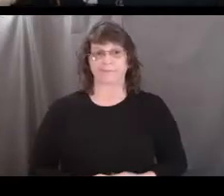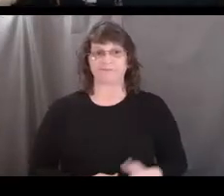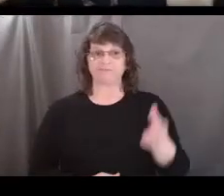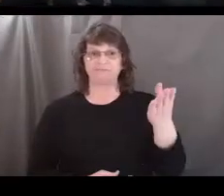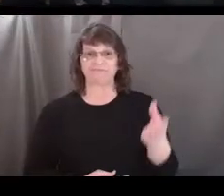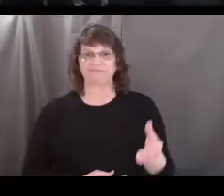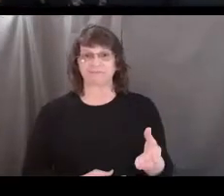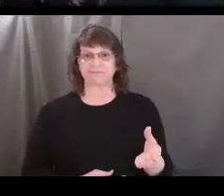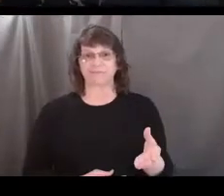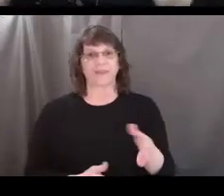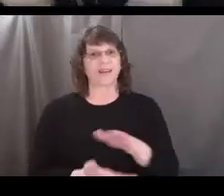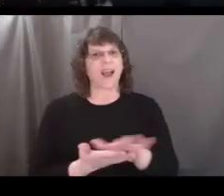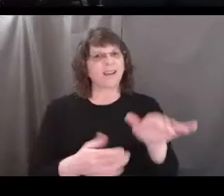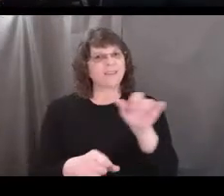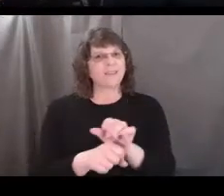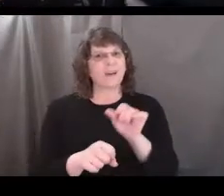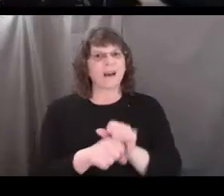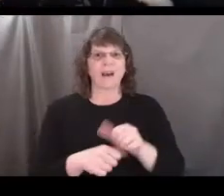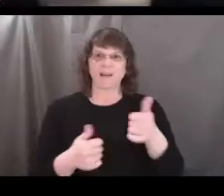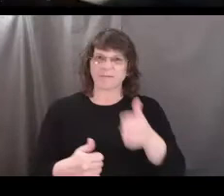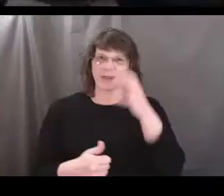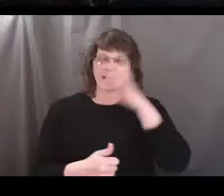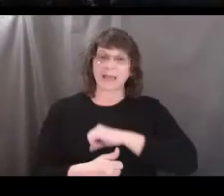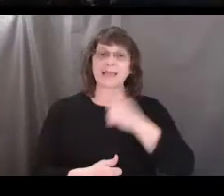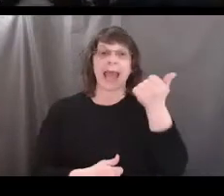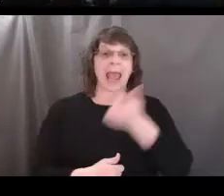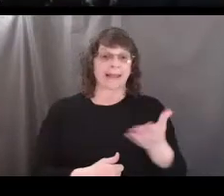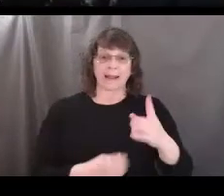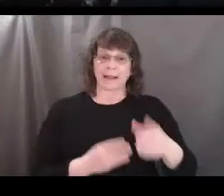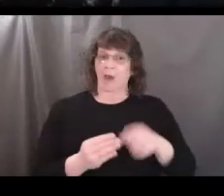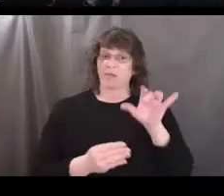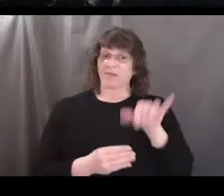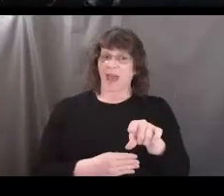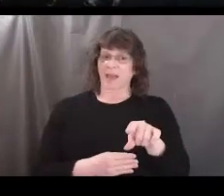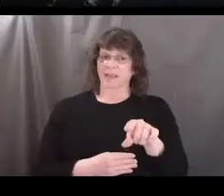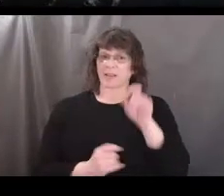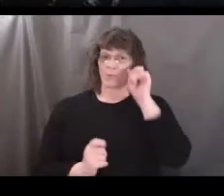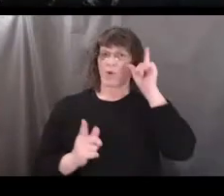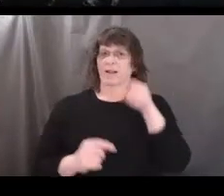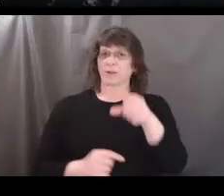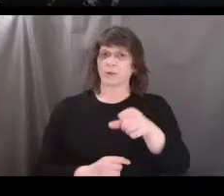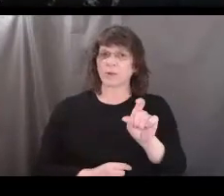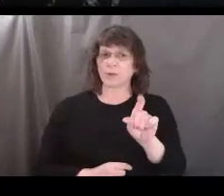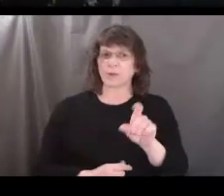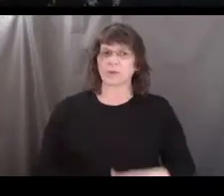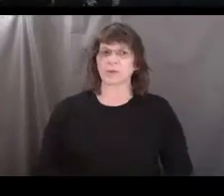Nice job. Is there anything about this that surprised you?